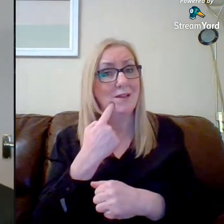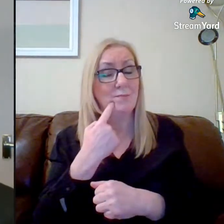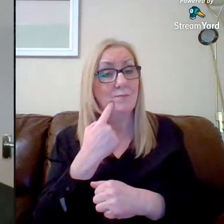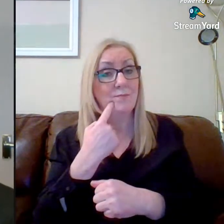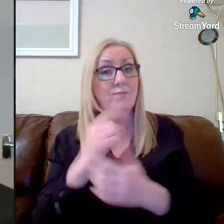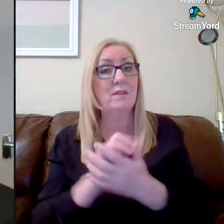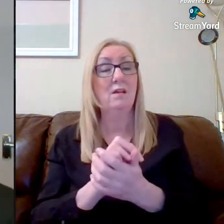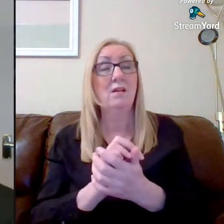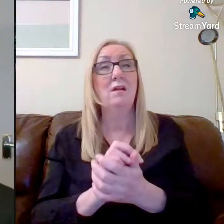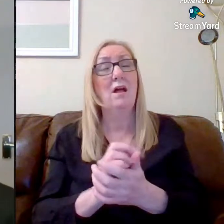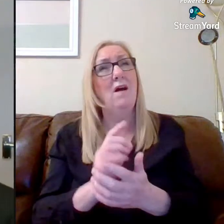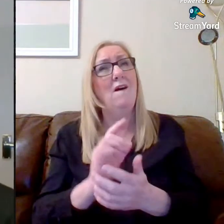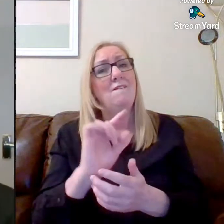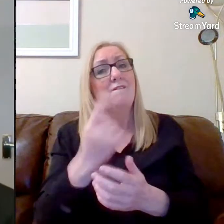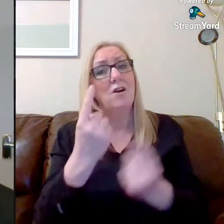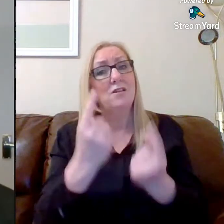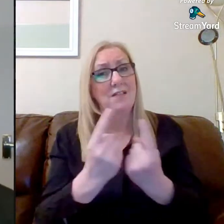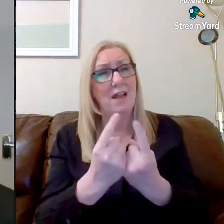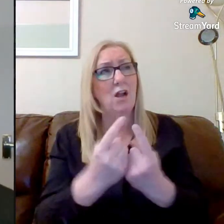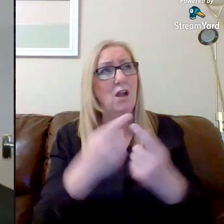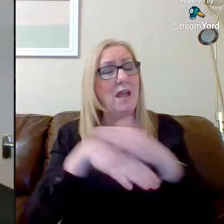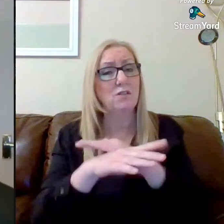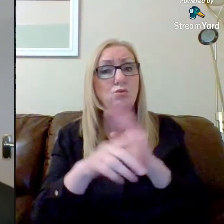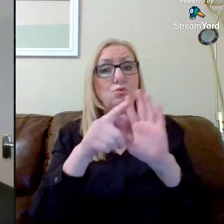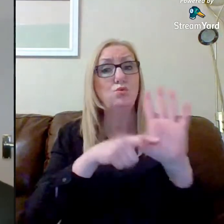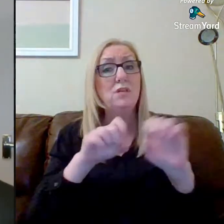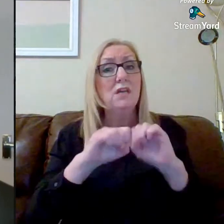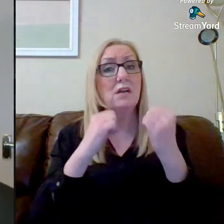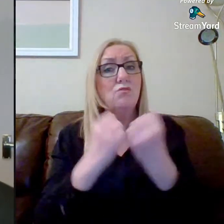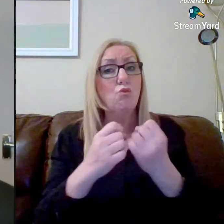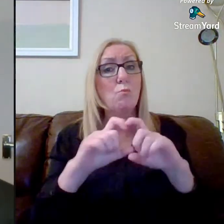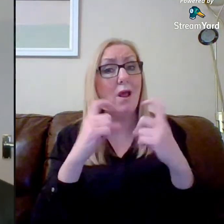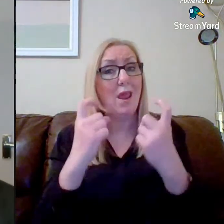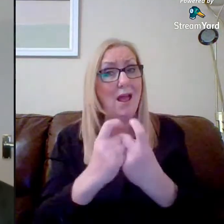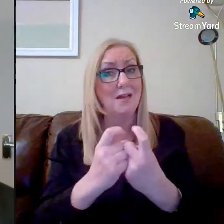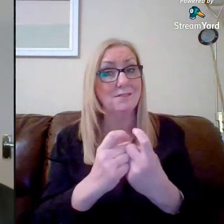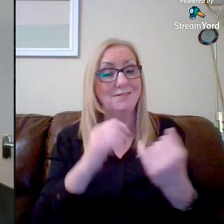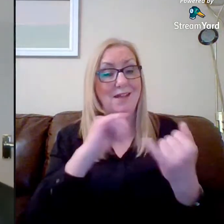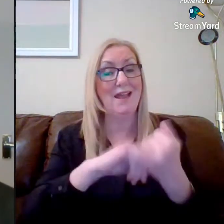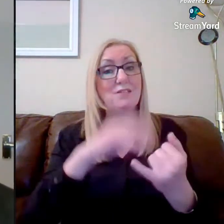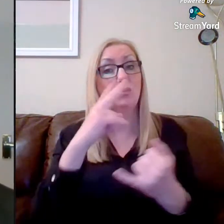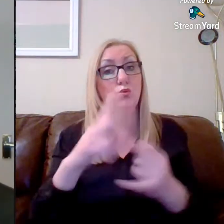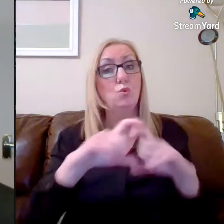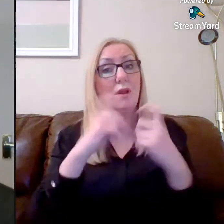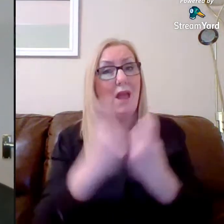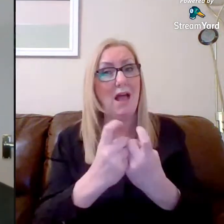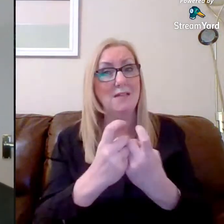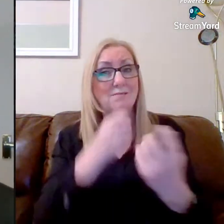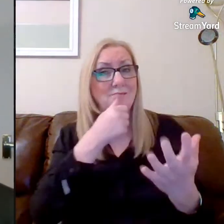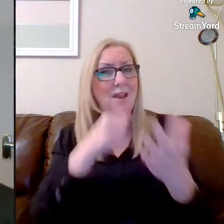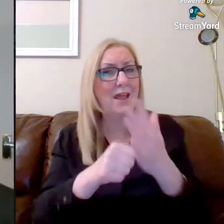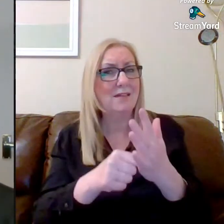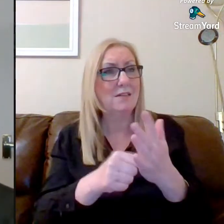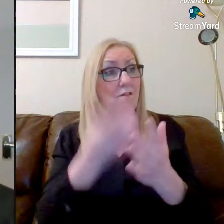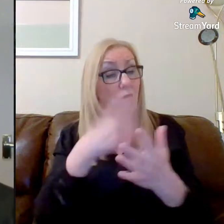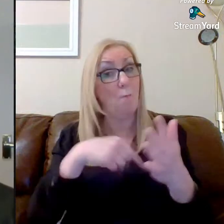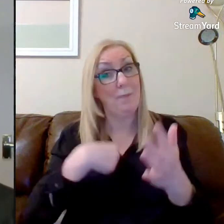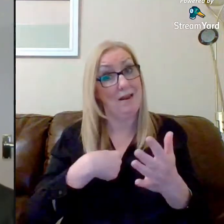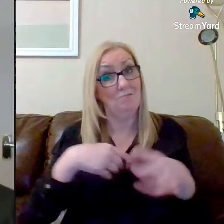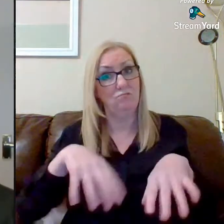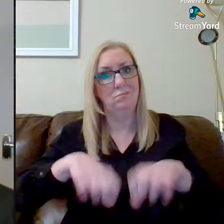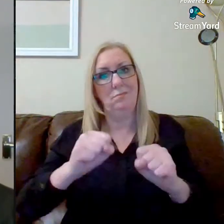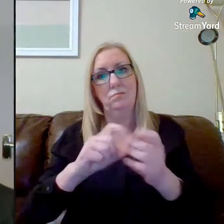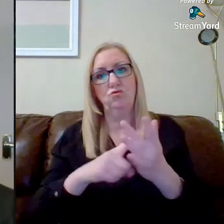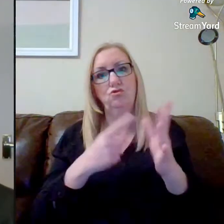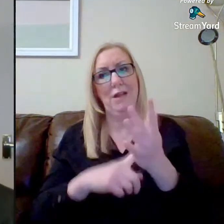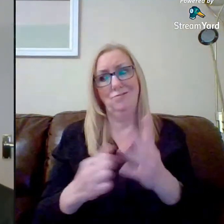thing is if you can go into the year group class, there's a second year class for your pupil and there's a letter from me from the start of January that breaks down everything